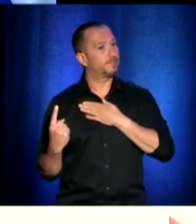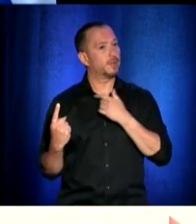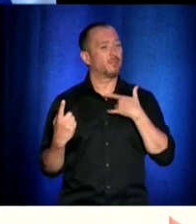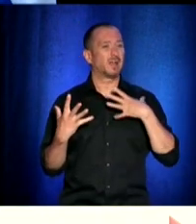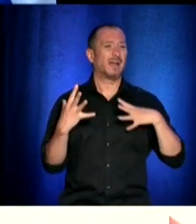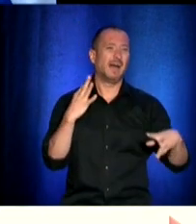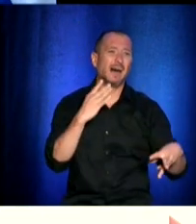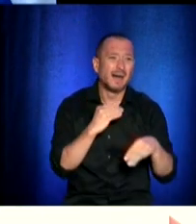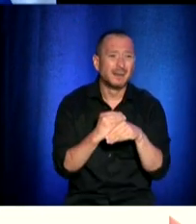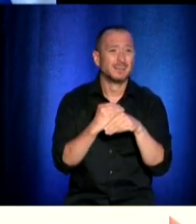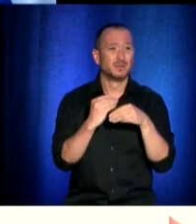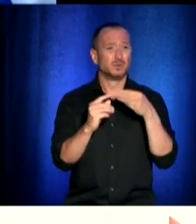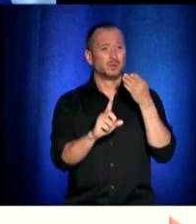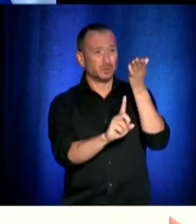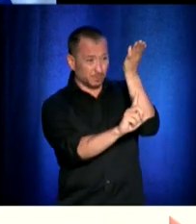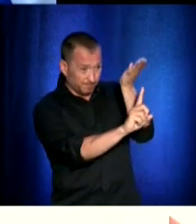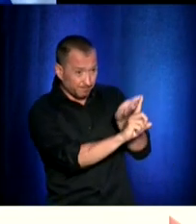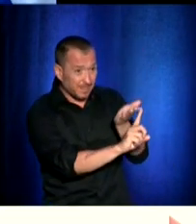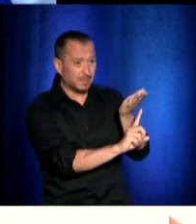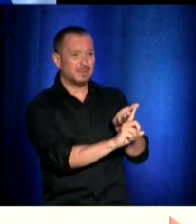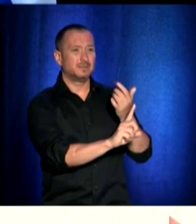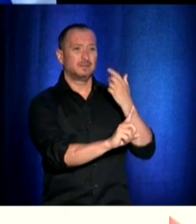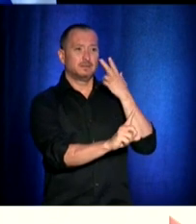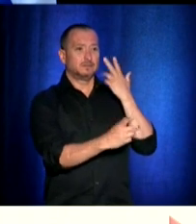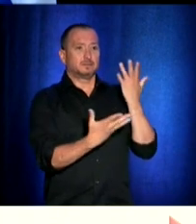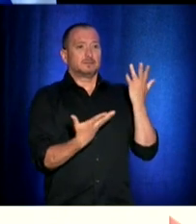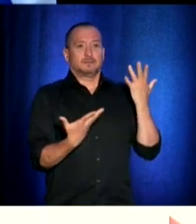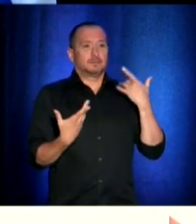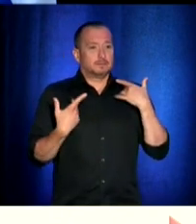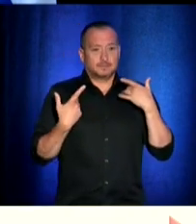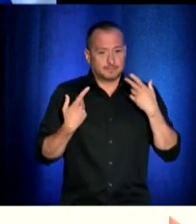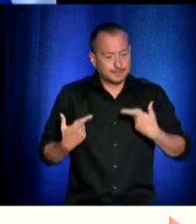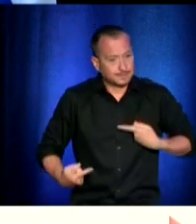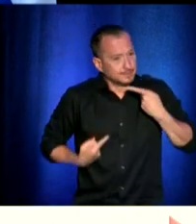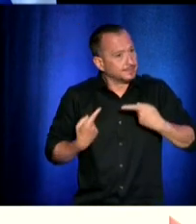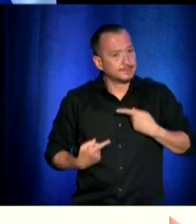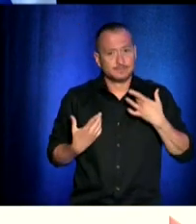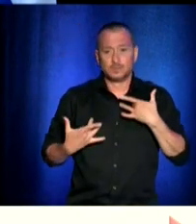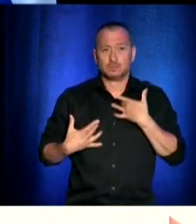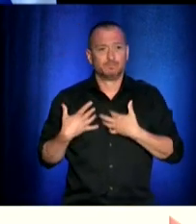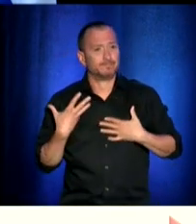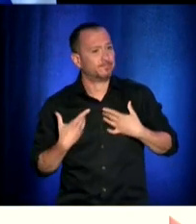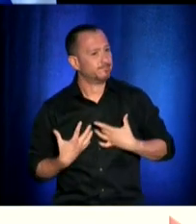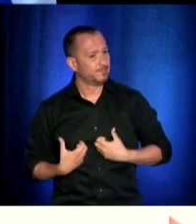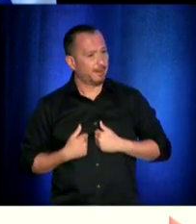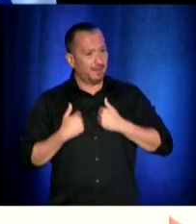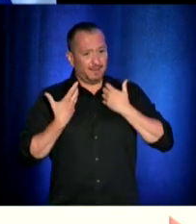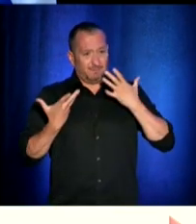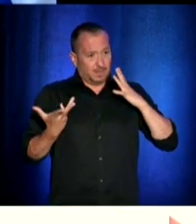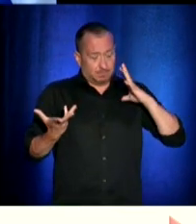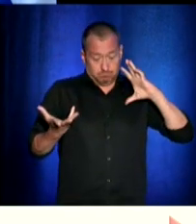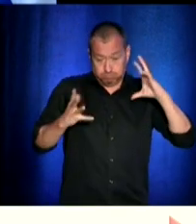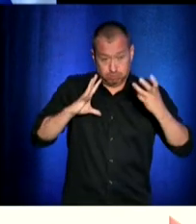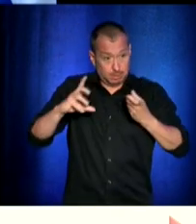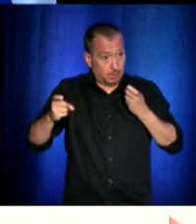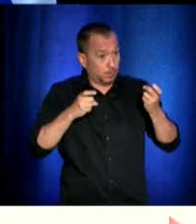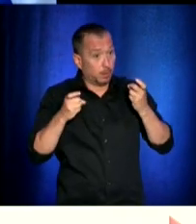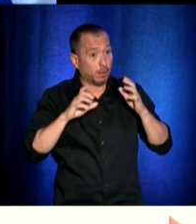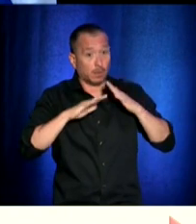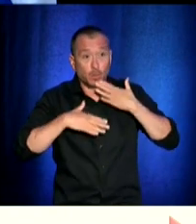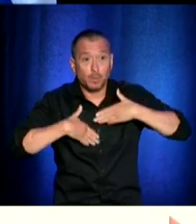if you have trouble, if you don't feel under control, or if you see somebody